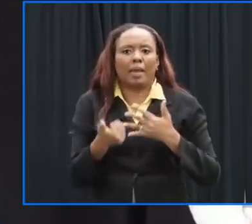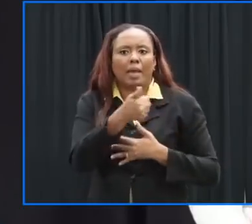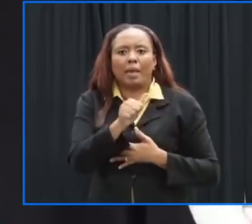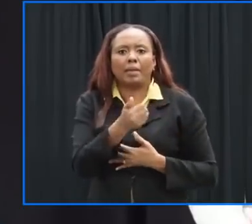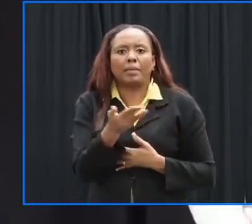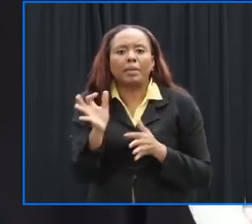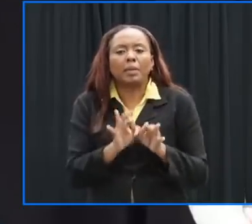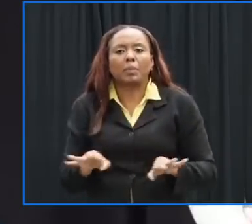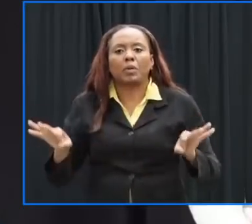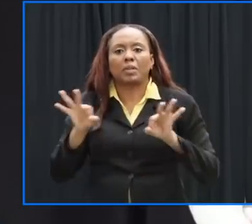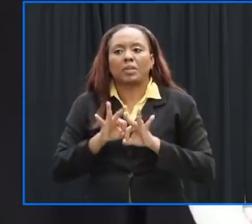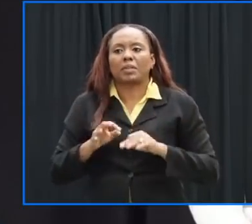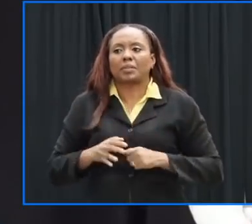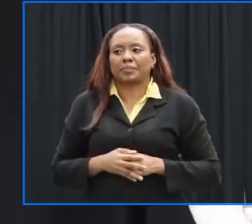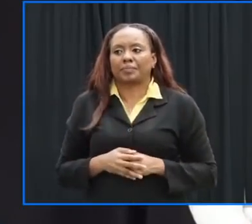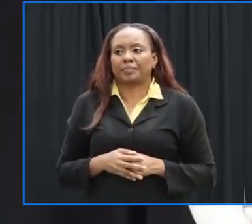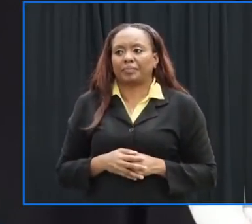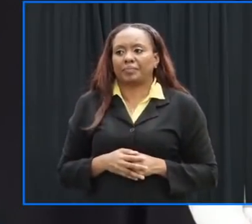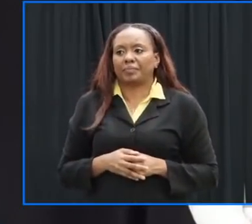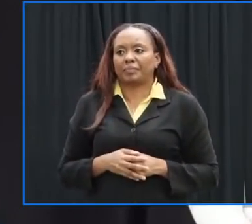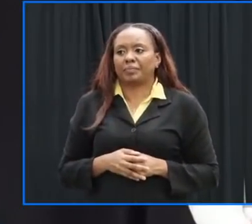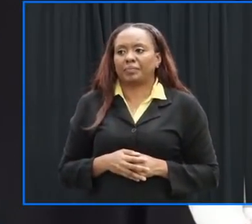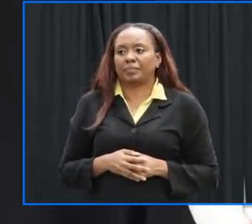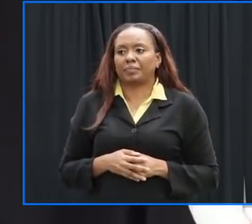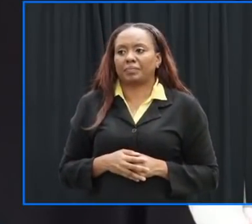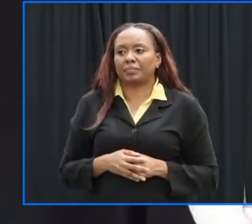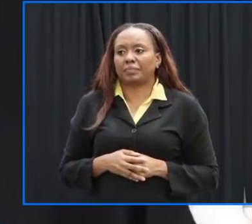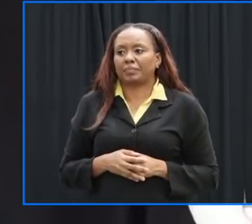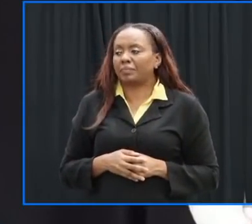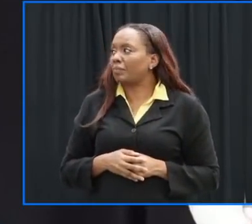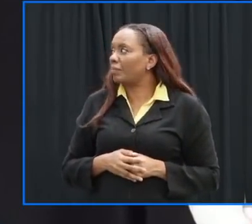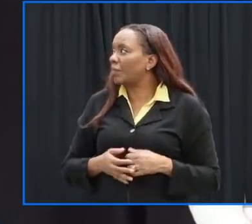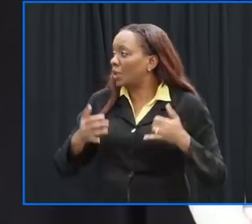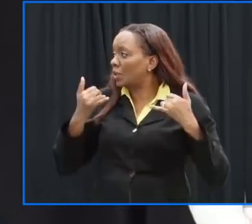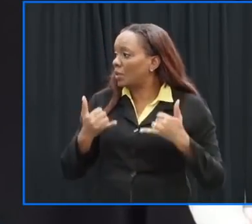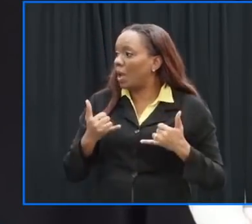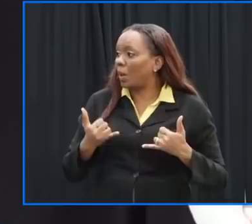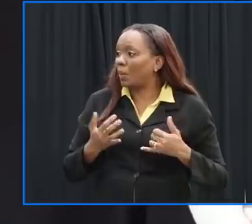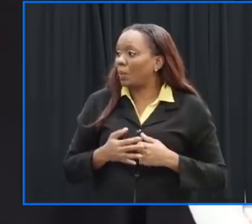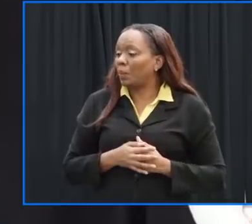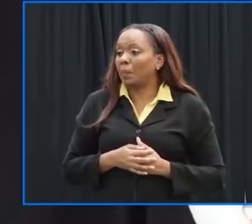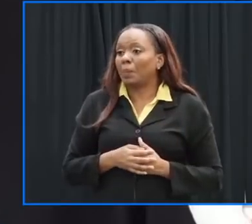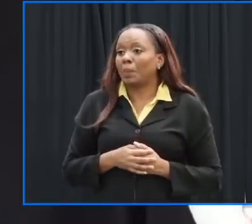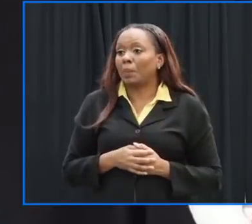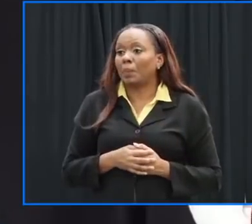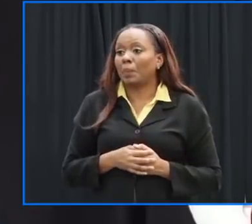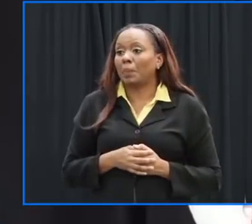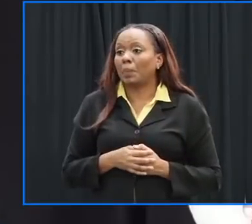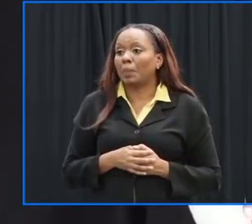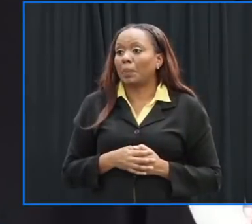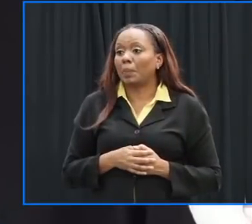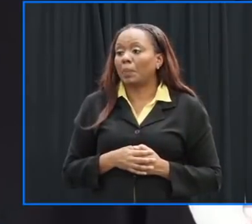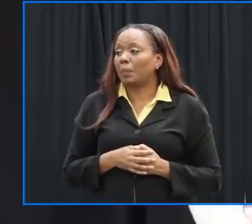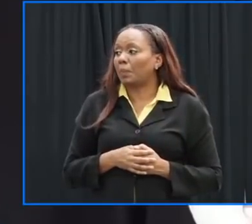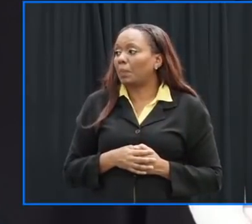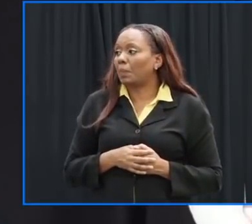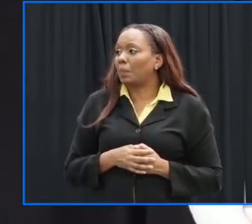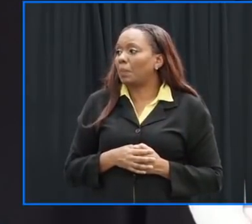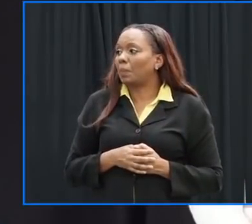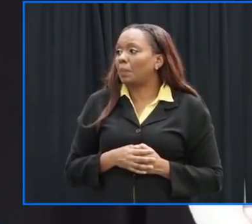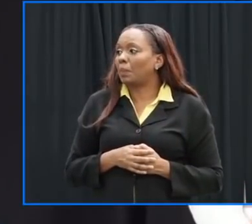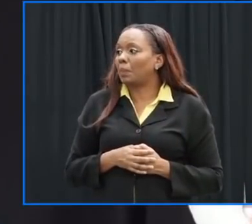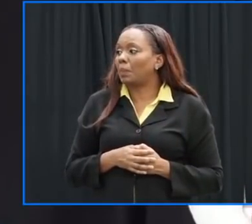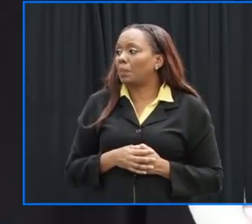is critical at this point i believe that all that is left for me to do is to ask um